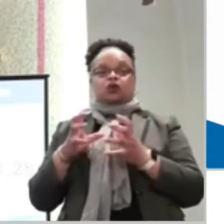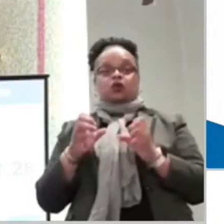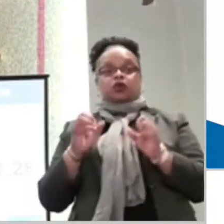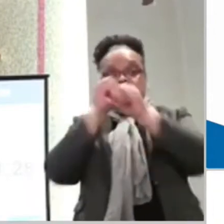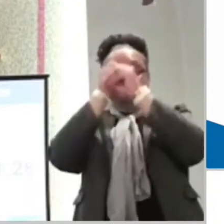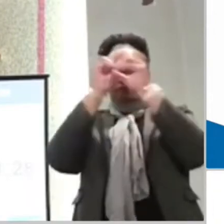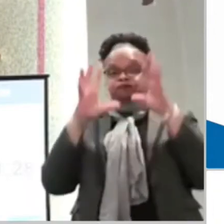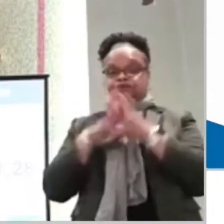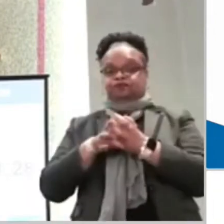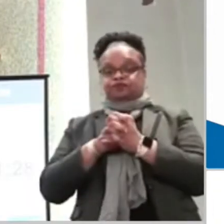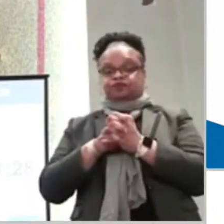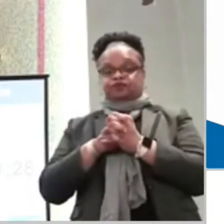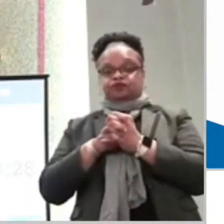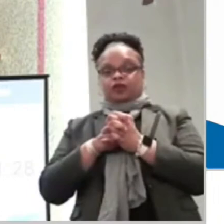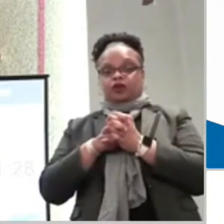bit.